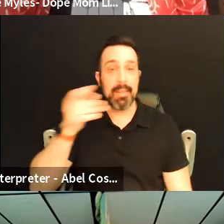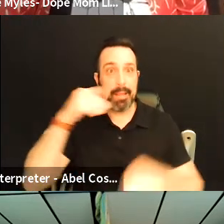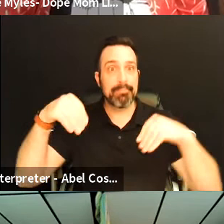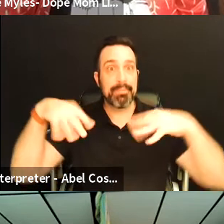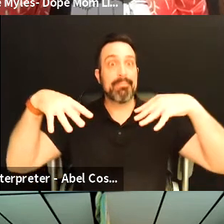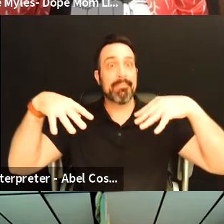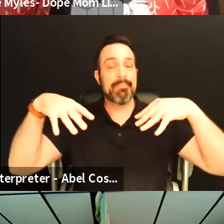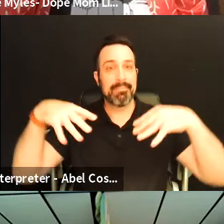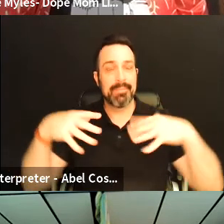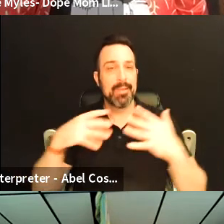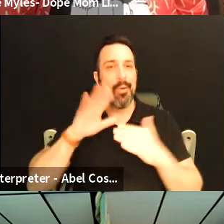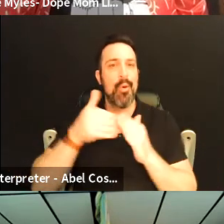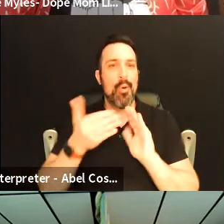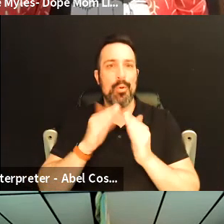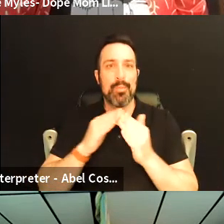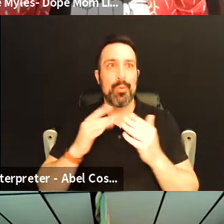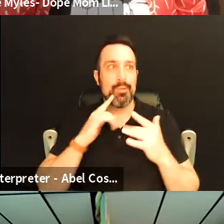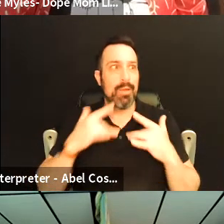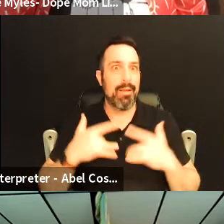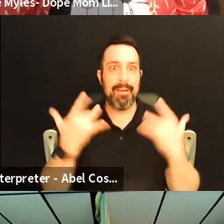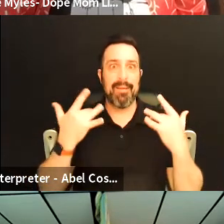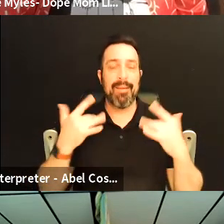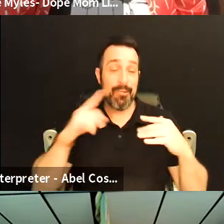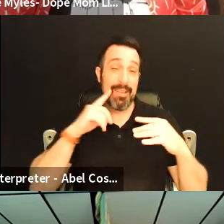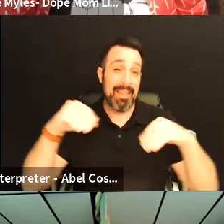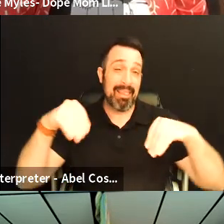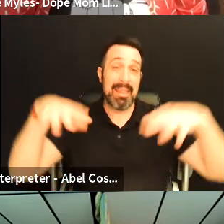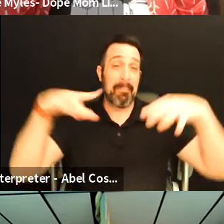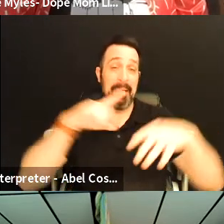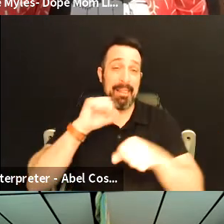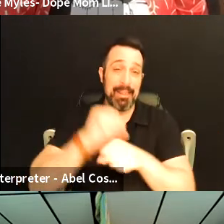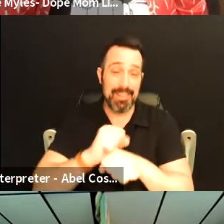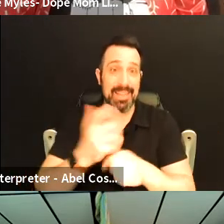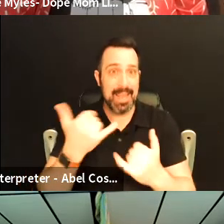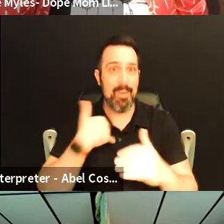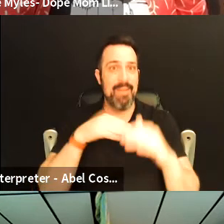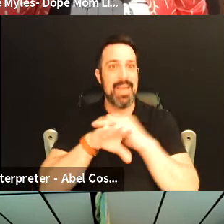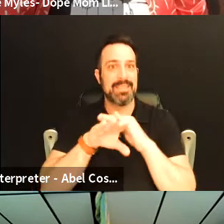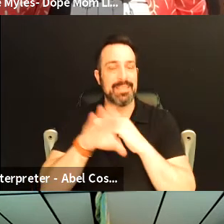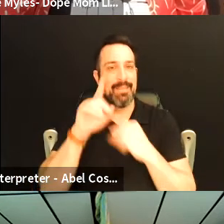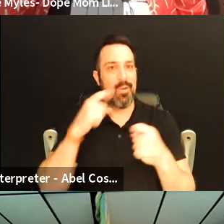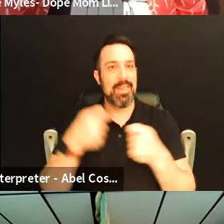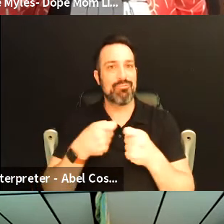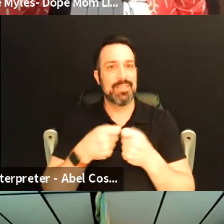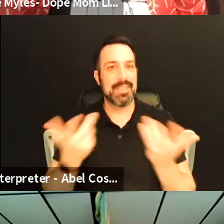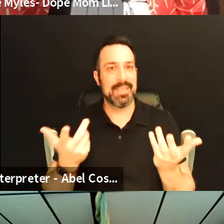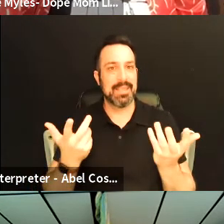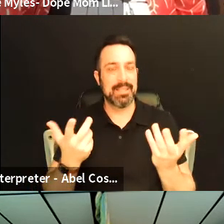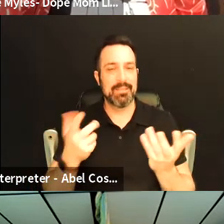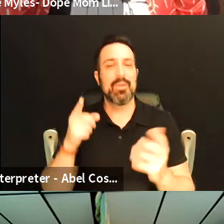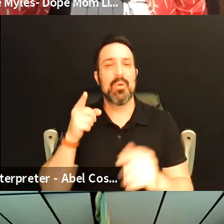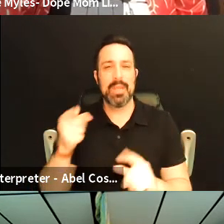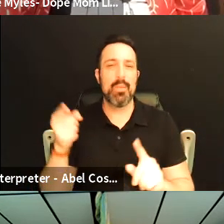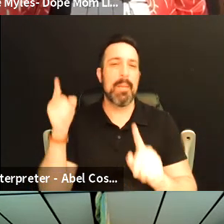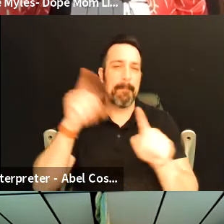on and the whole community lit up literally because it now they had access to electricity and so he went back over